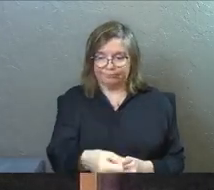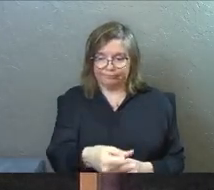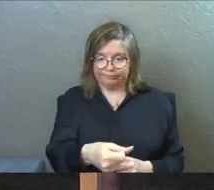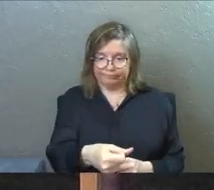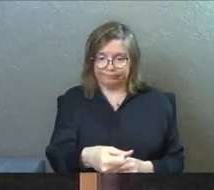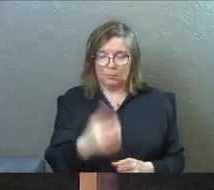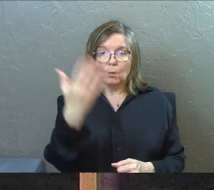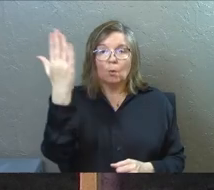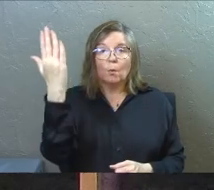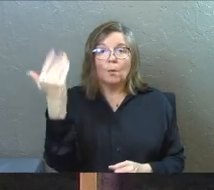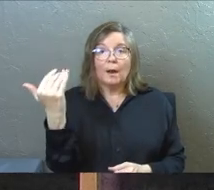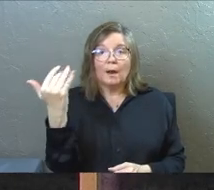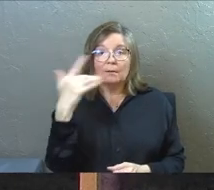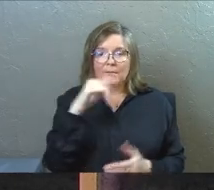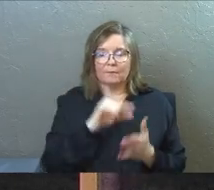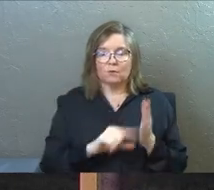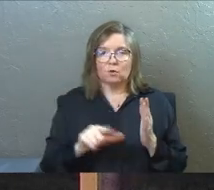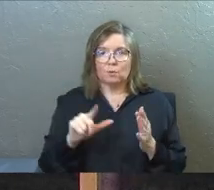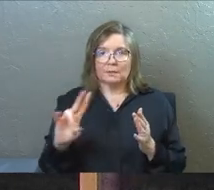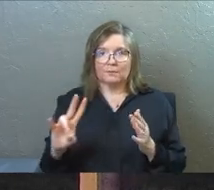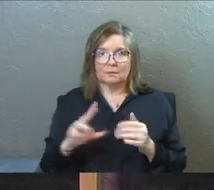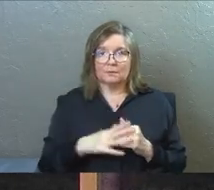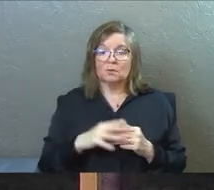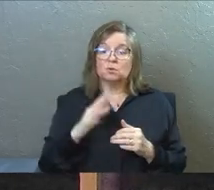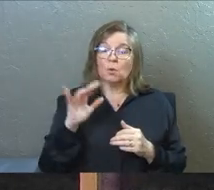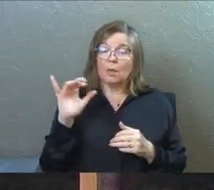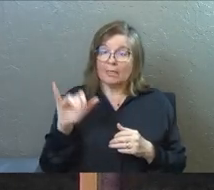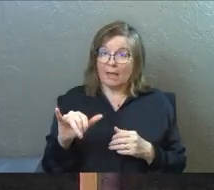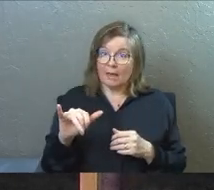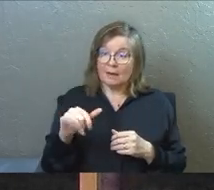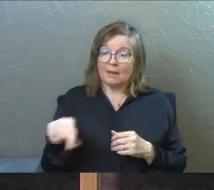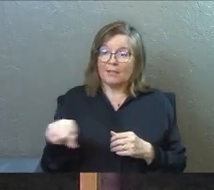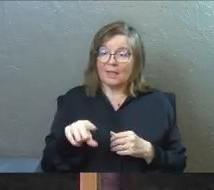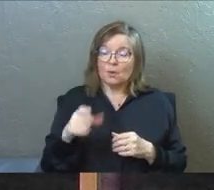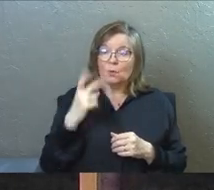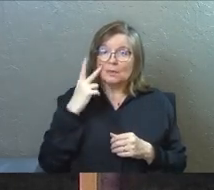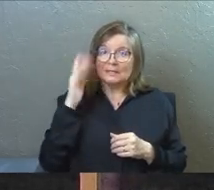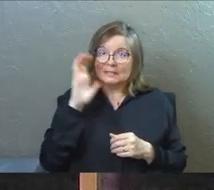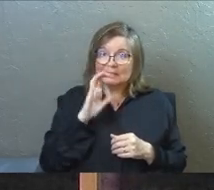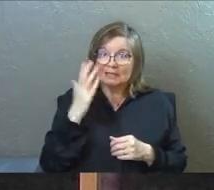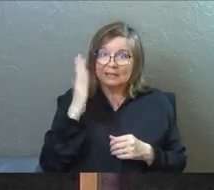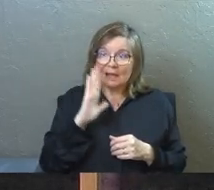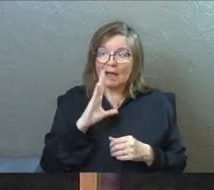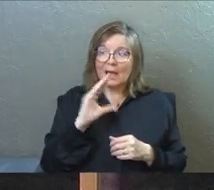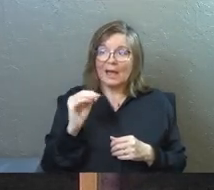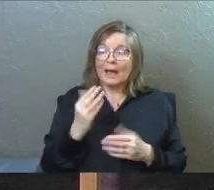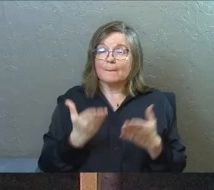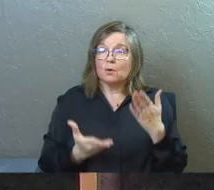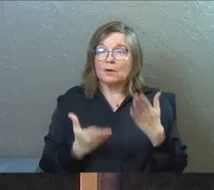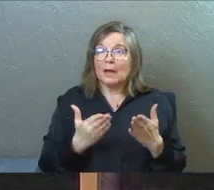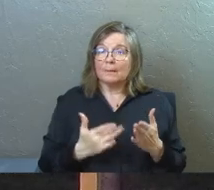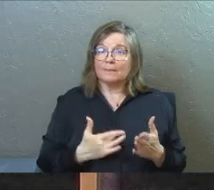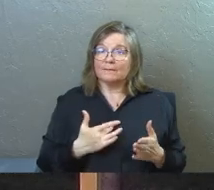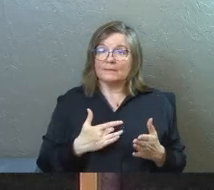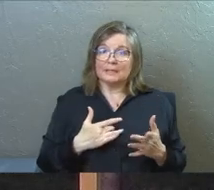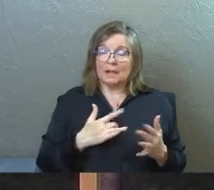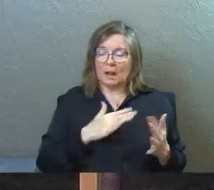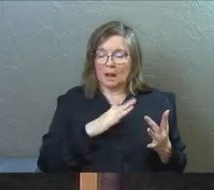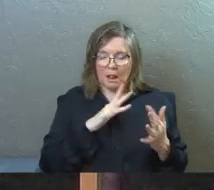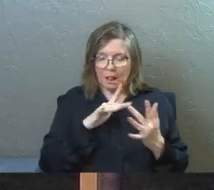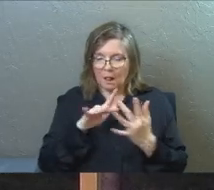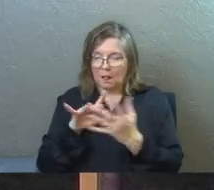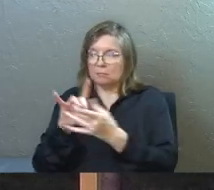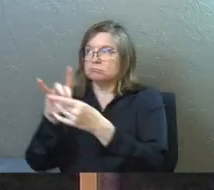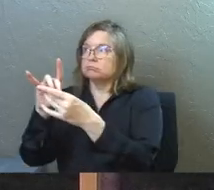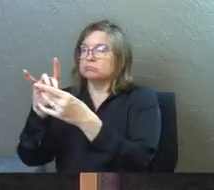you here. Why? Verse 27. So that they should seek God and perhaps feel their way toward